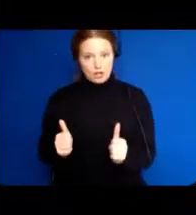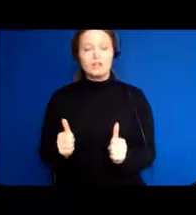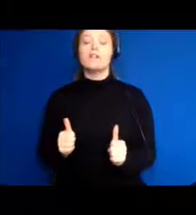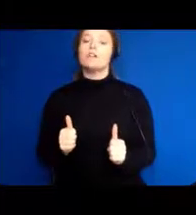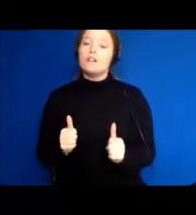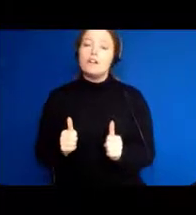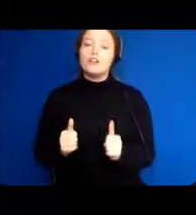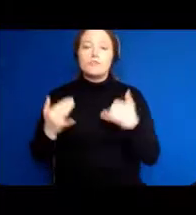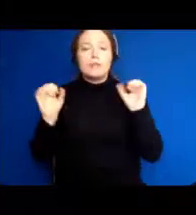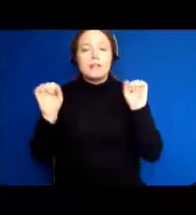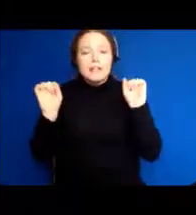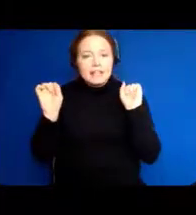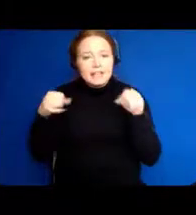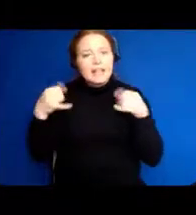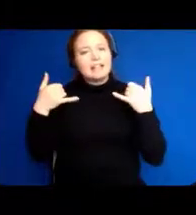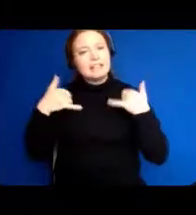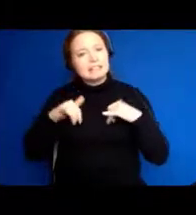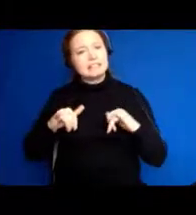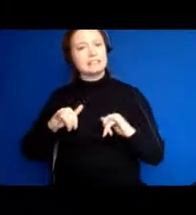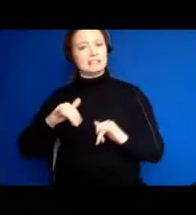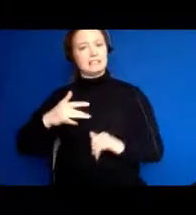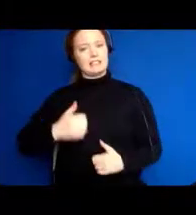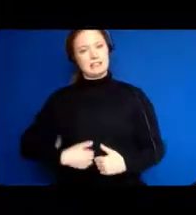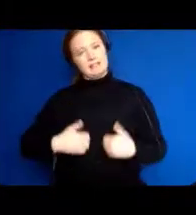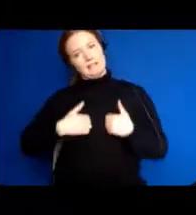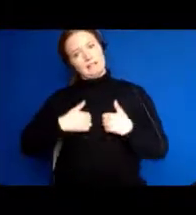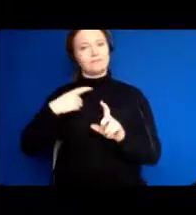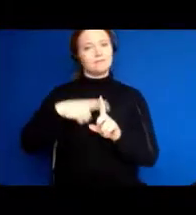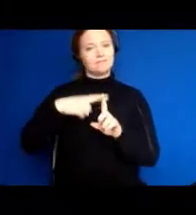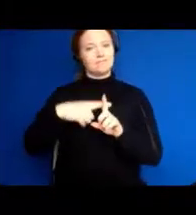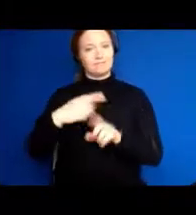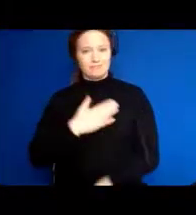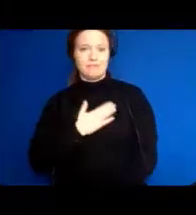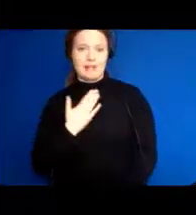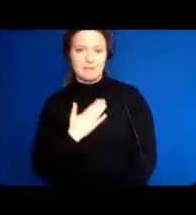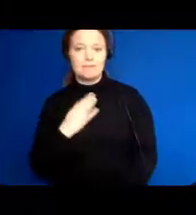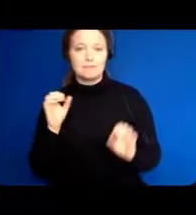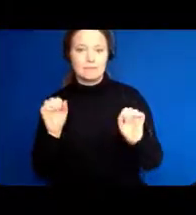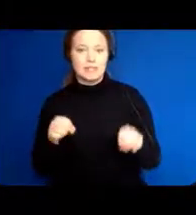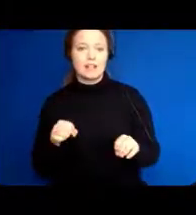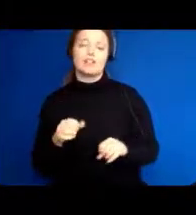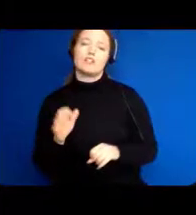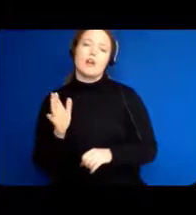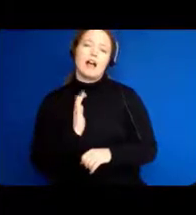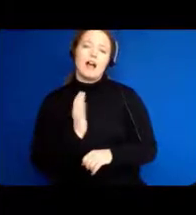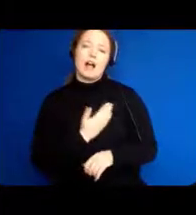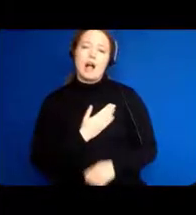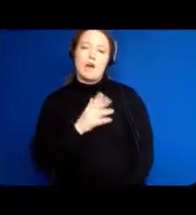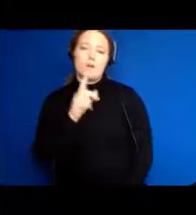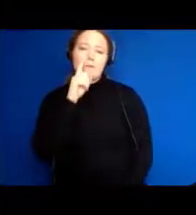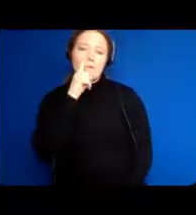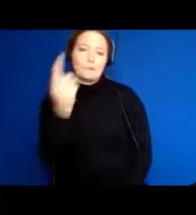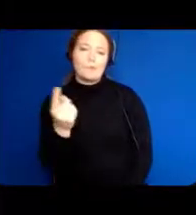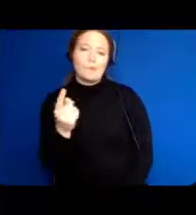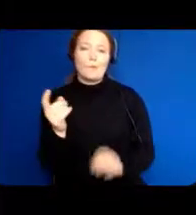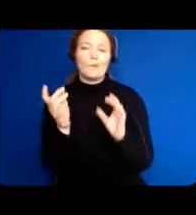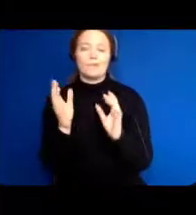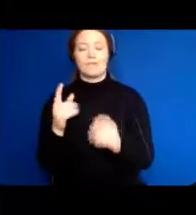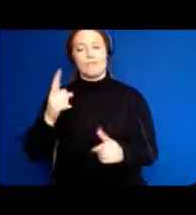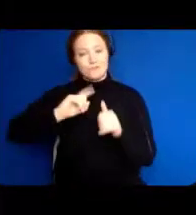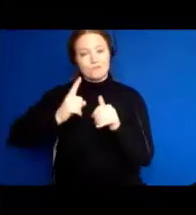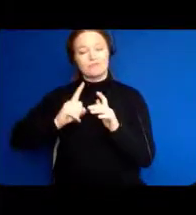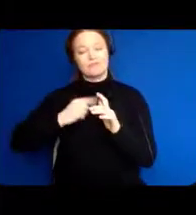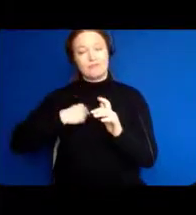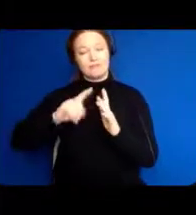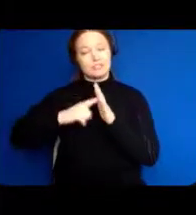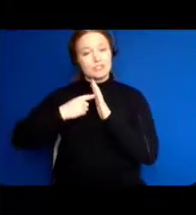kind of boring details you probably already know about how our eyes and ears and balance systems